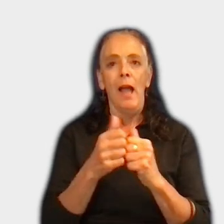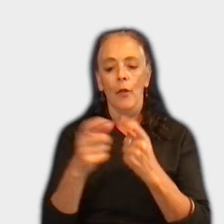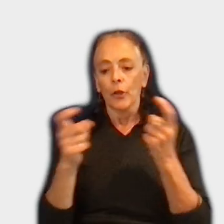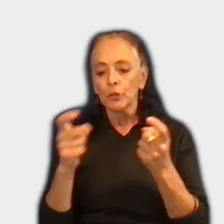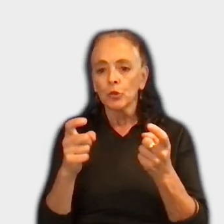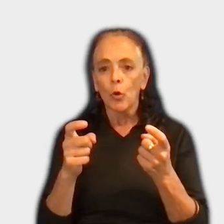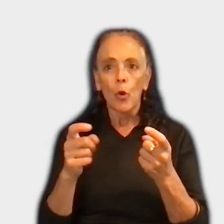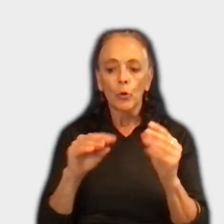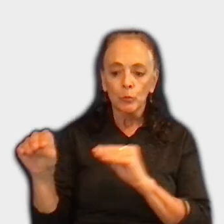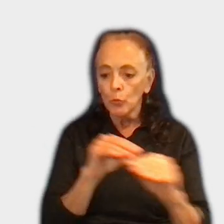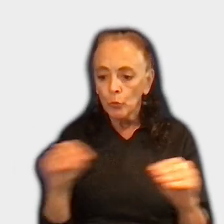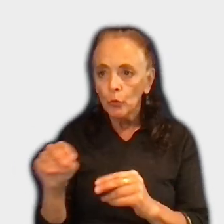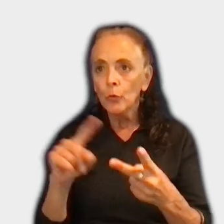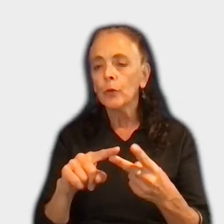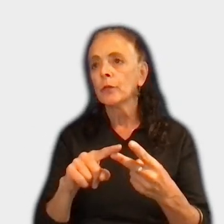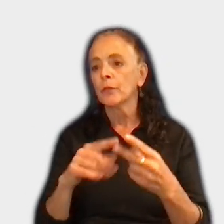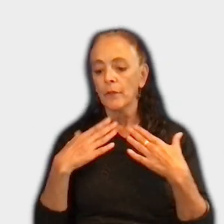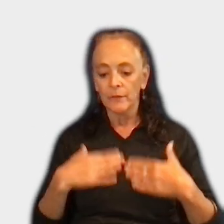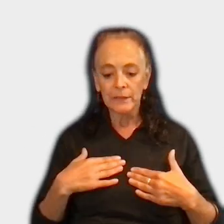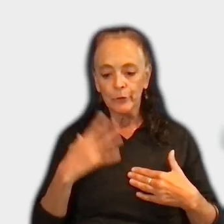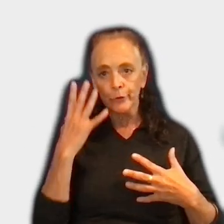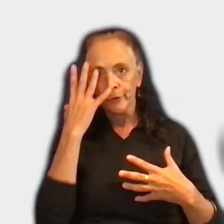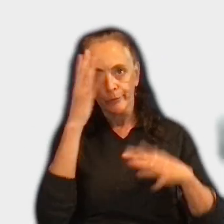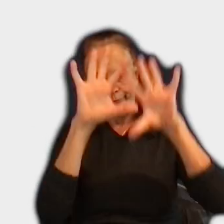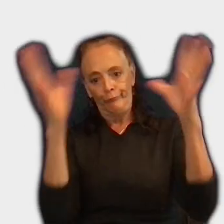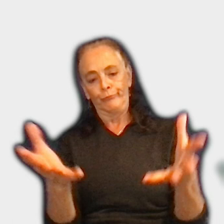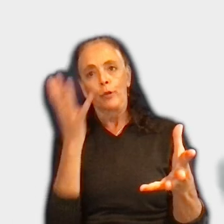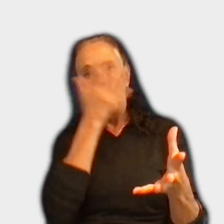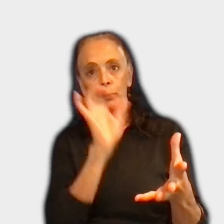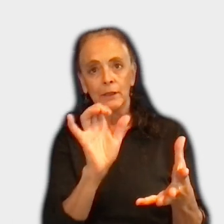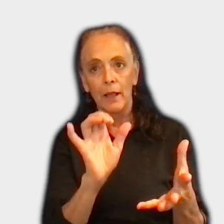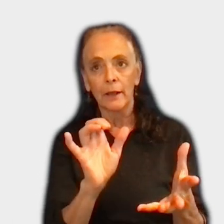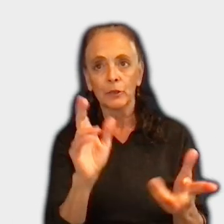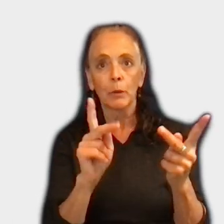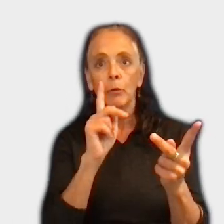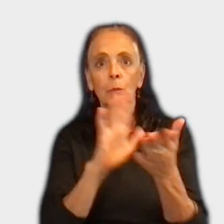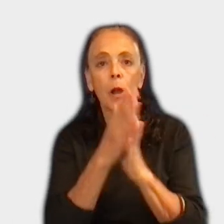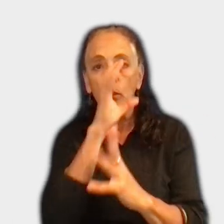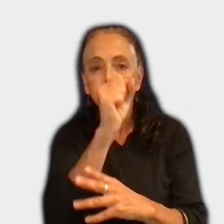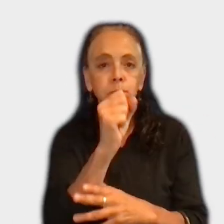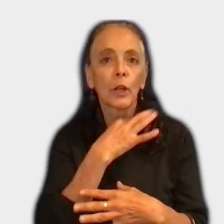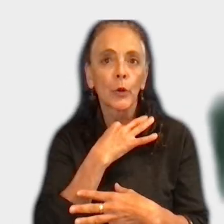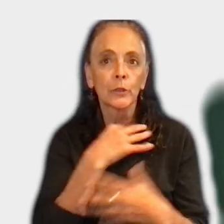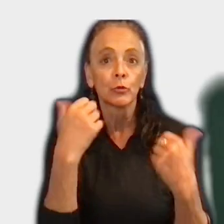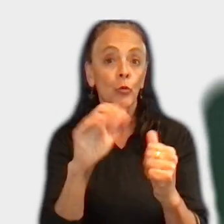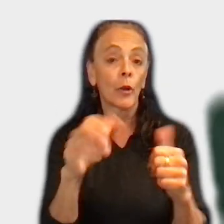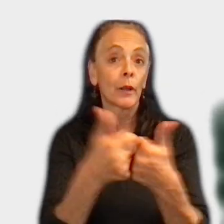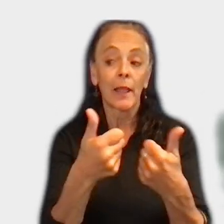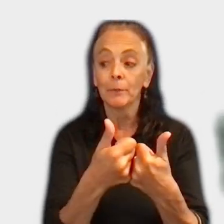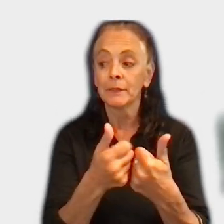looks like, how the physical looks like. So people will courage to try your games in the, in the cabinet.